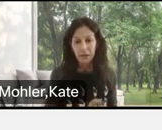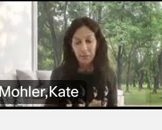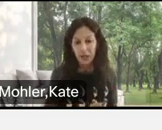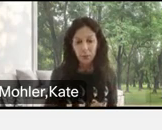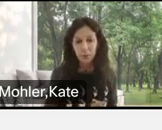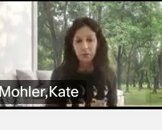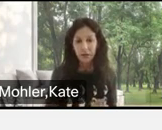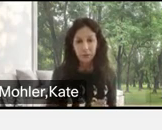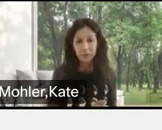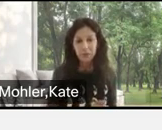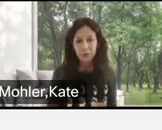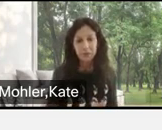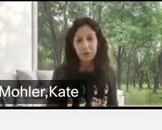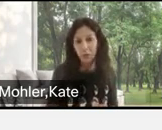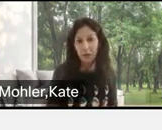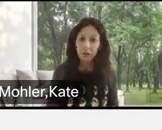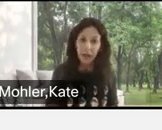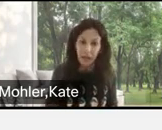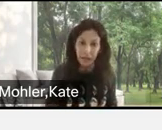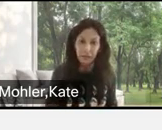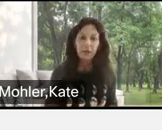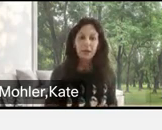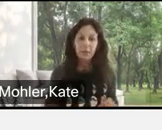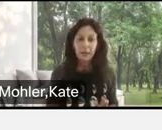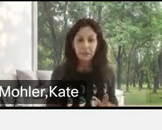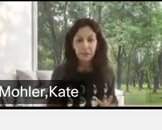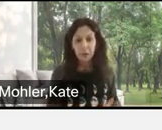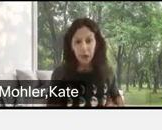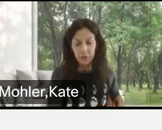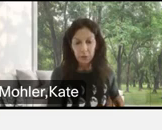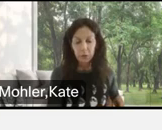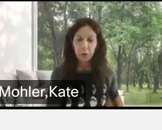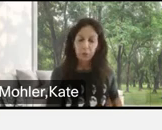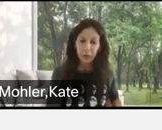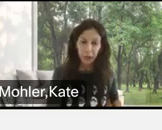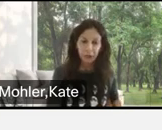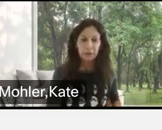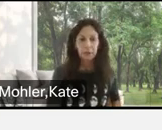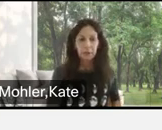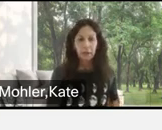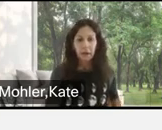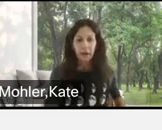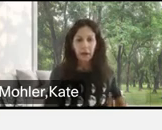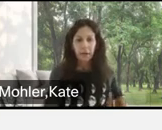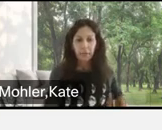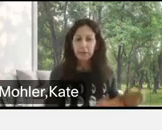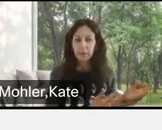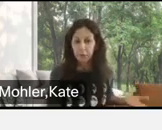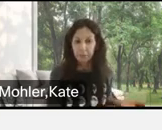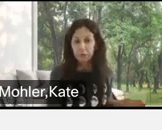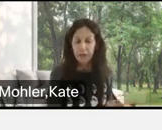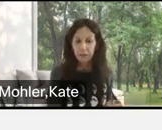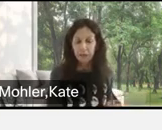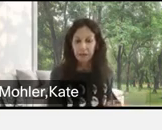make modules available to students. who want to look ahead and makes them feel more comfortable, more prepared. Um,